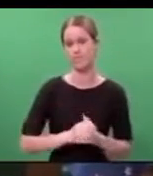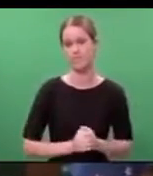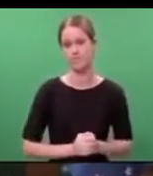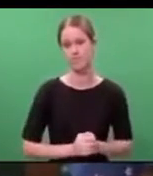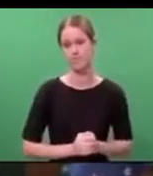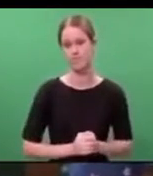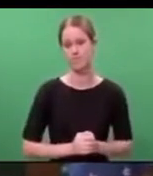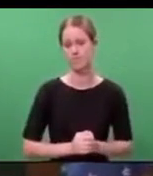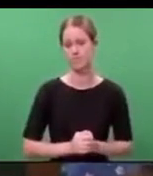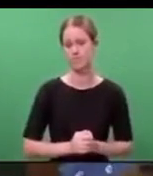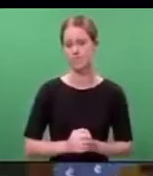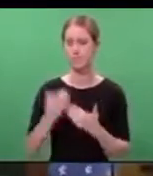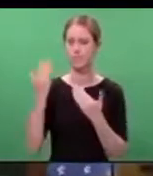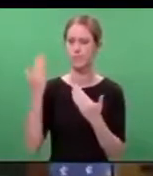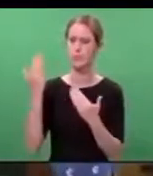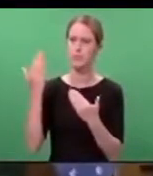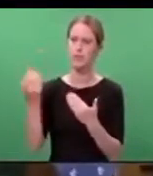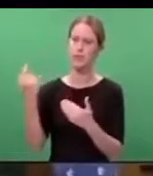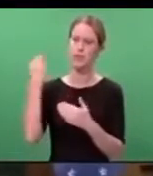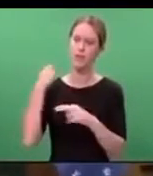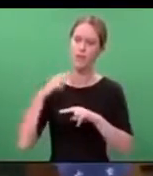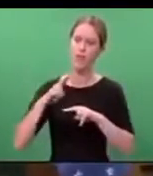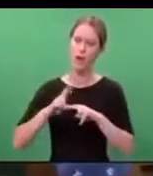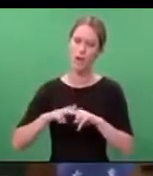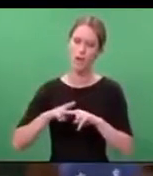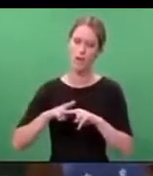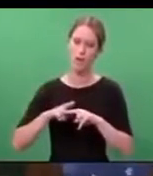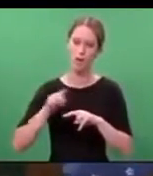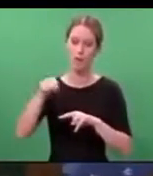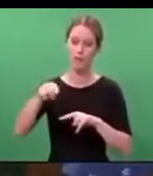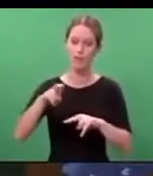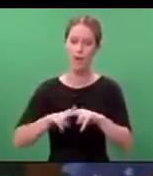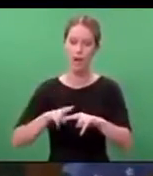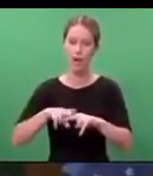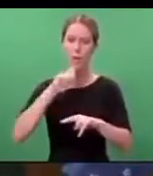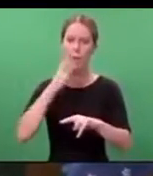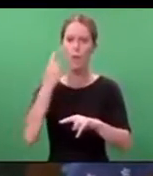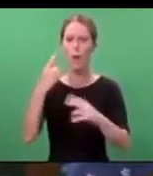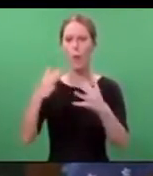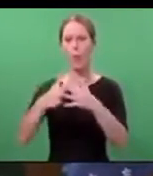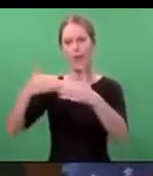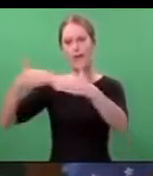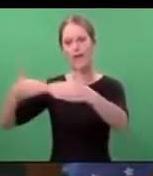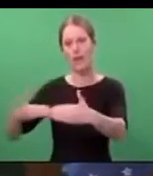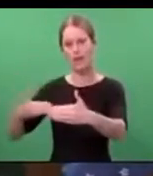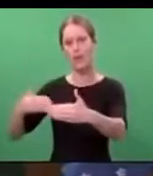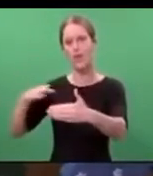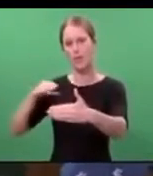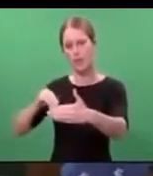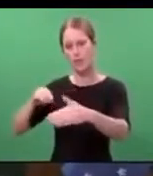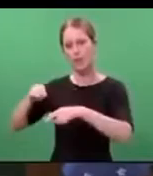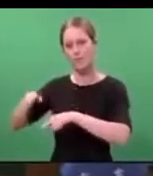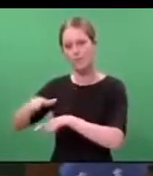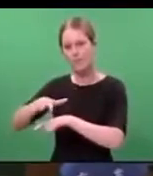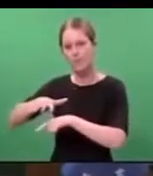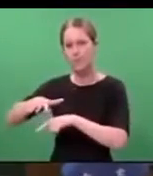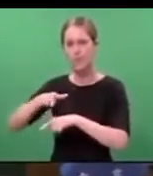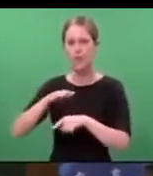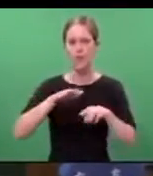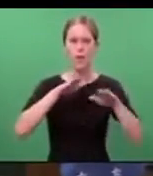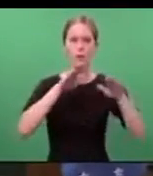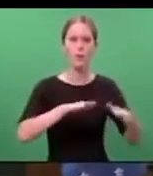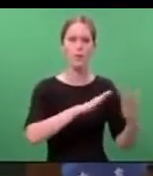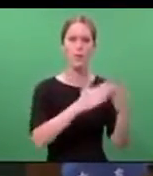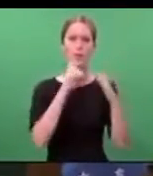Mr Speaker, on Friday there will be a week since the attack. Members of the Muslim community will gather for